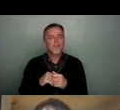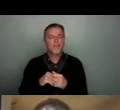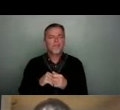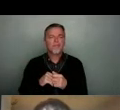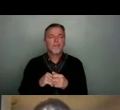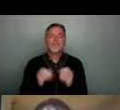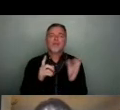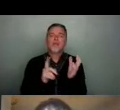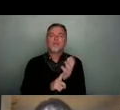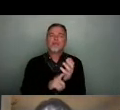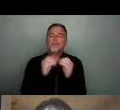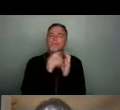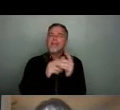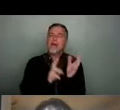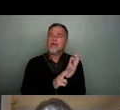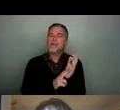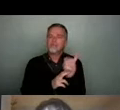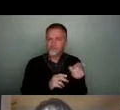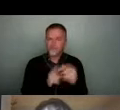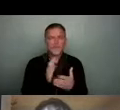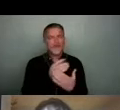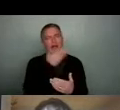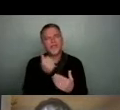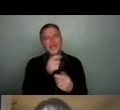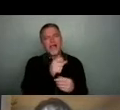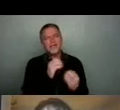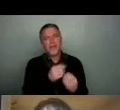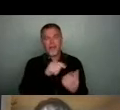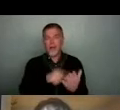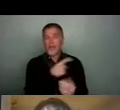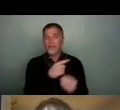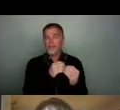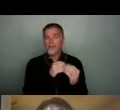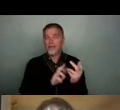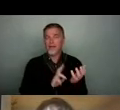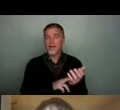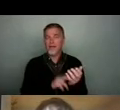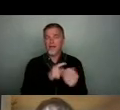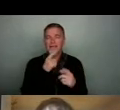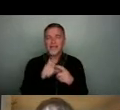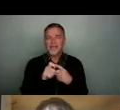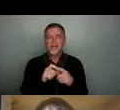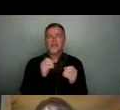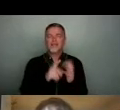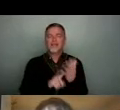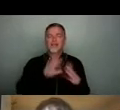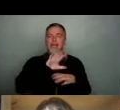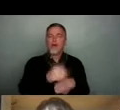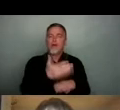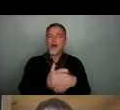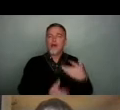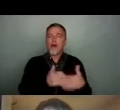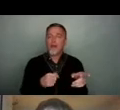Bristol Beacon, there's a really lovely case study about Bristol Beacon who did a thing called Bristol Takeover Online. So